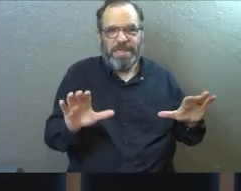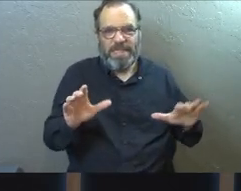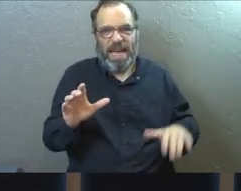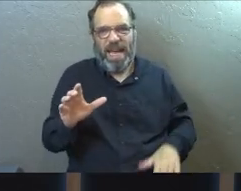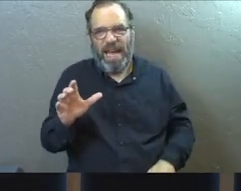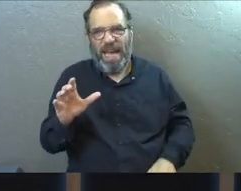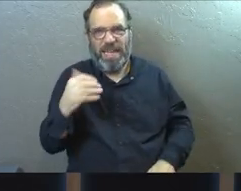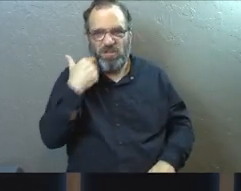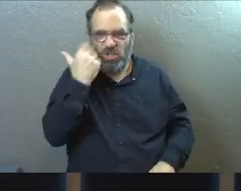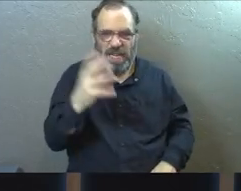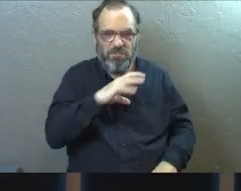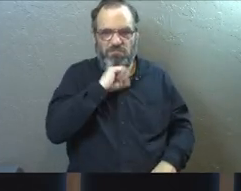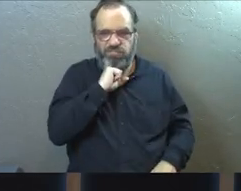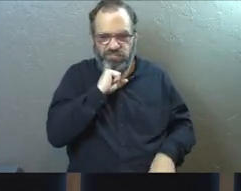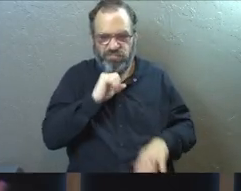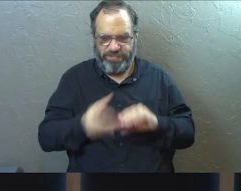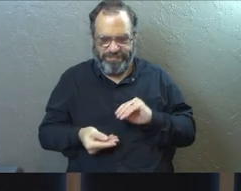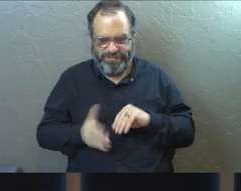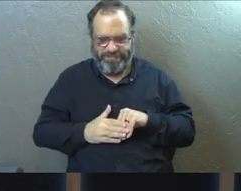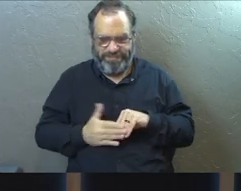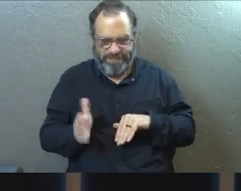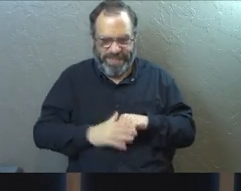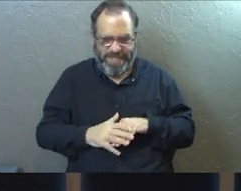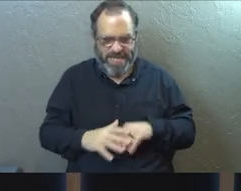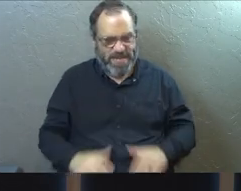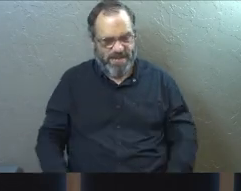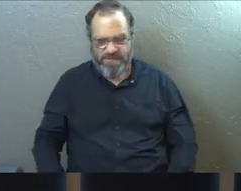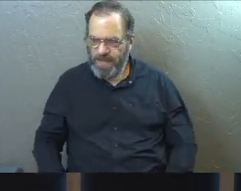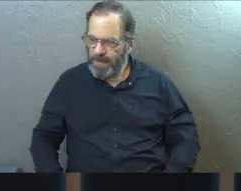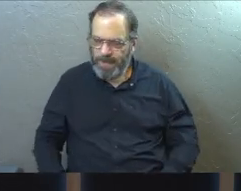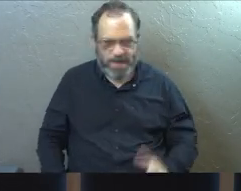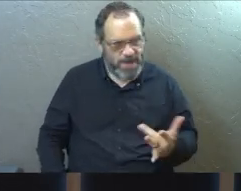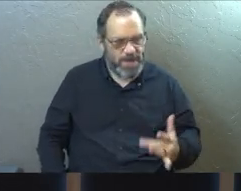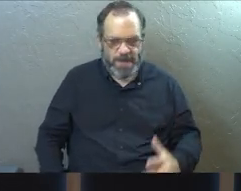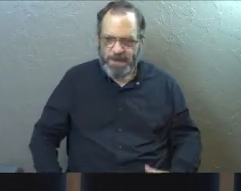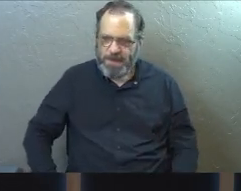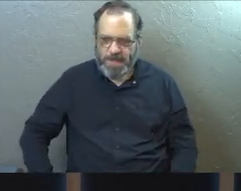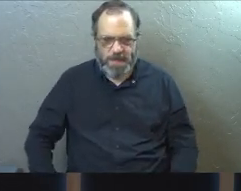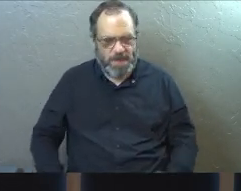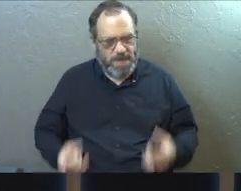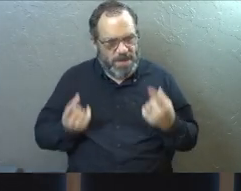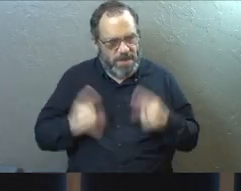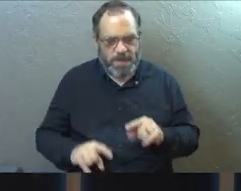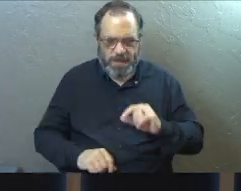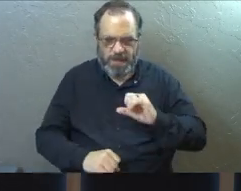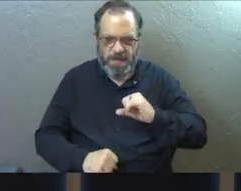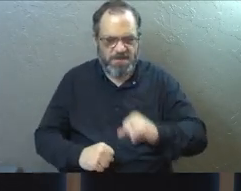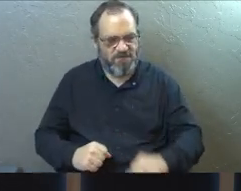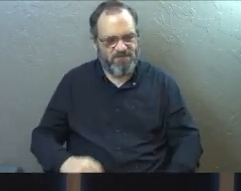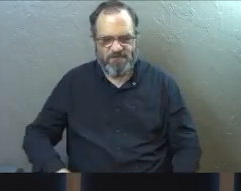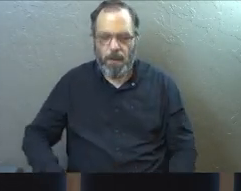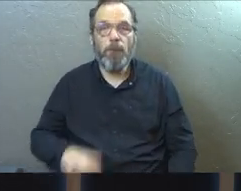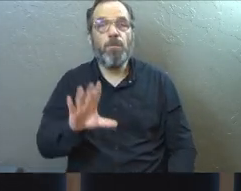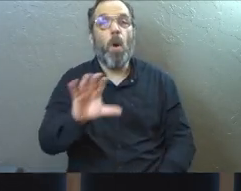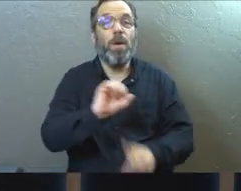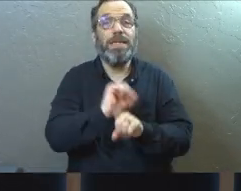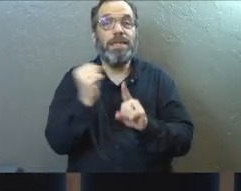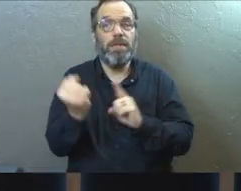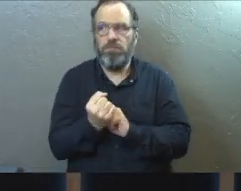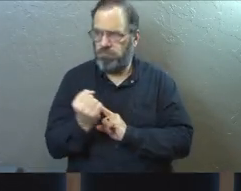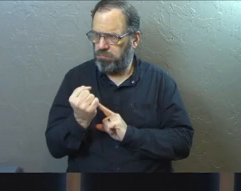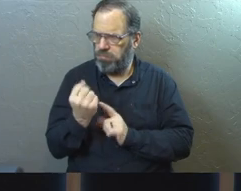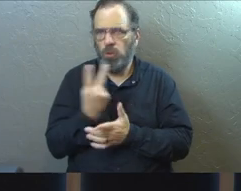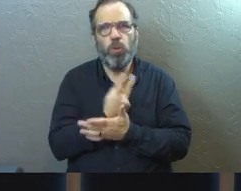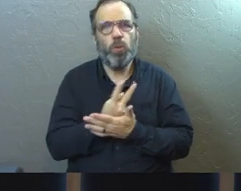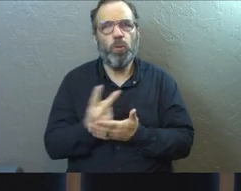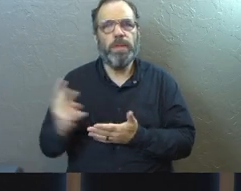unnecessary shame and guilt on ourselves and we beat ourselves up. All of this stuff starts to happen. And I had a situation over the